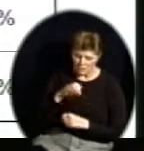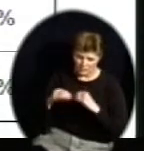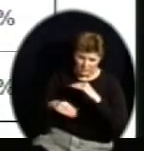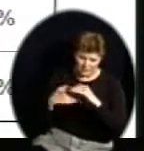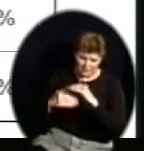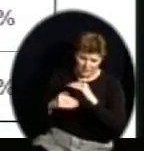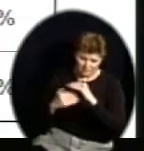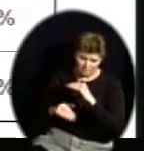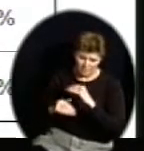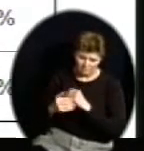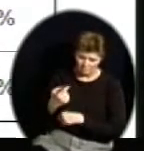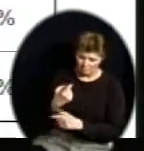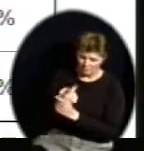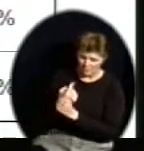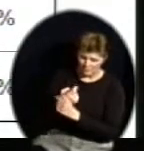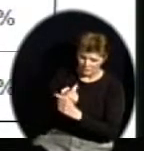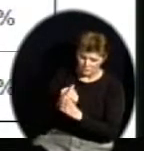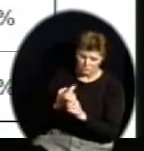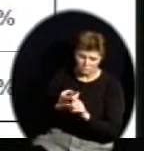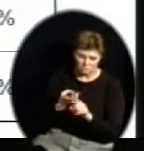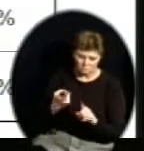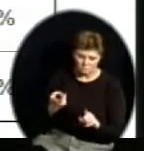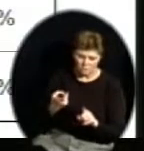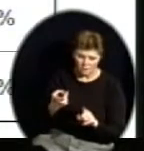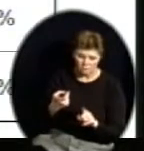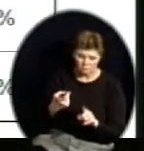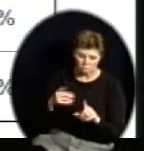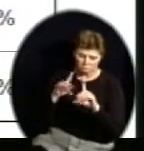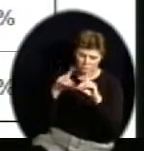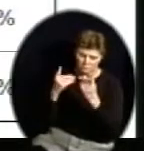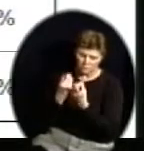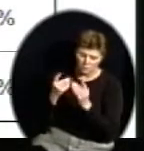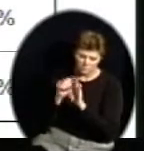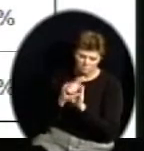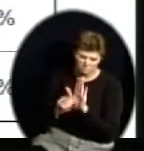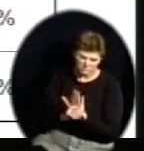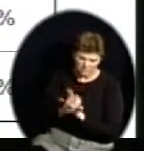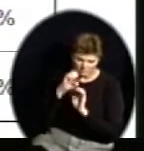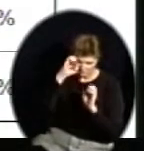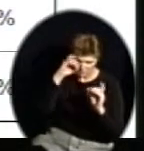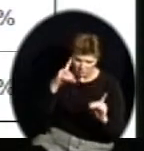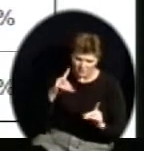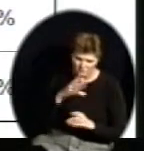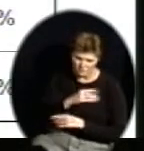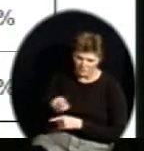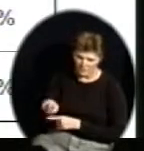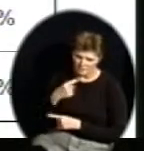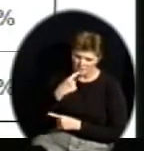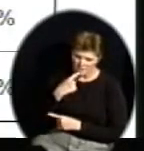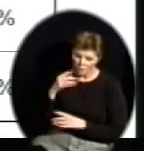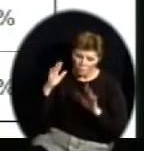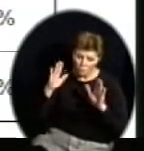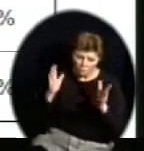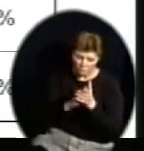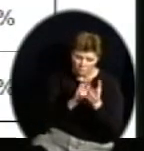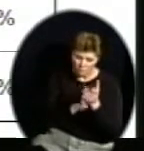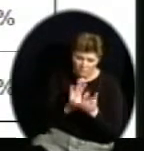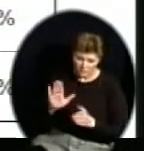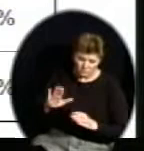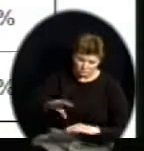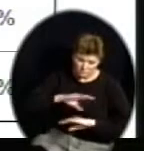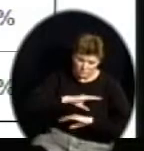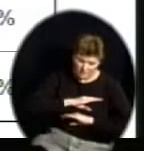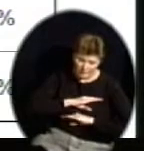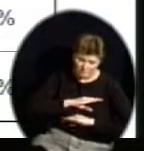at last, your new target scores have been found, and you can see on the screen that this year our students in grade K-8, 67